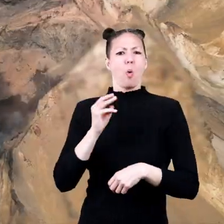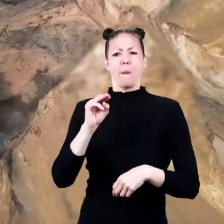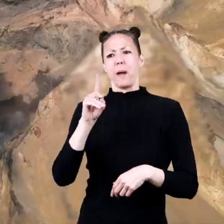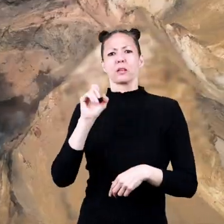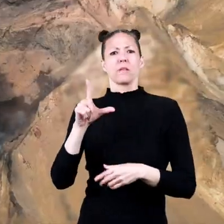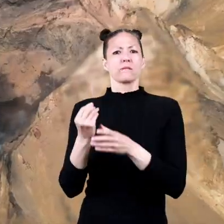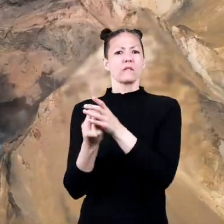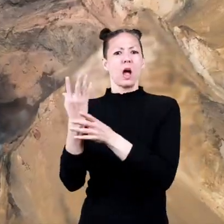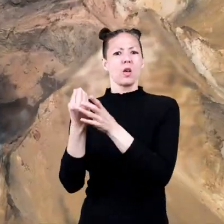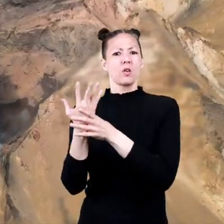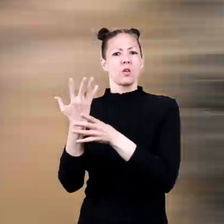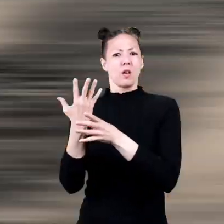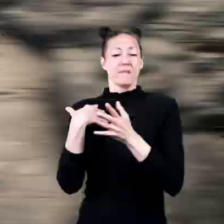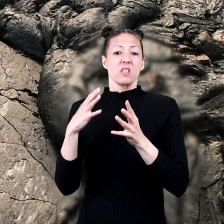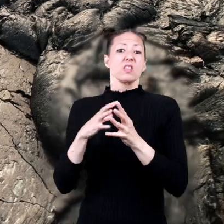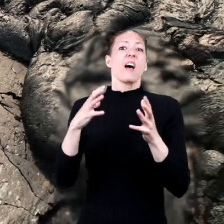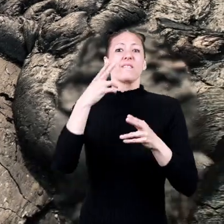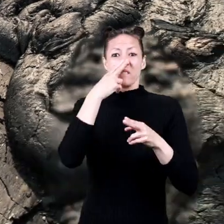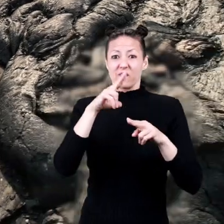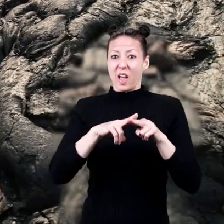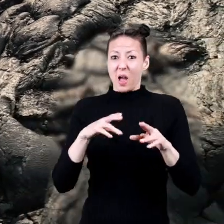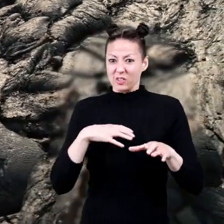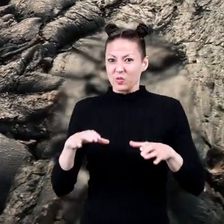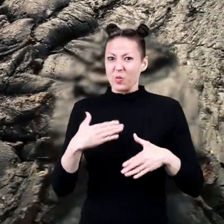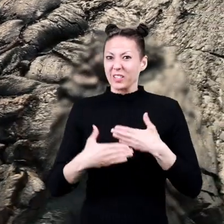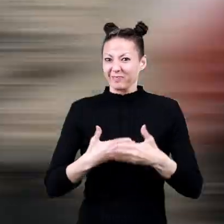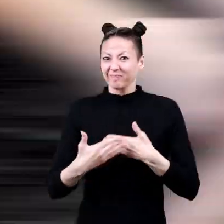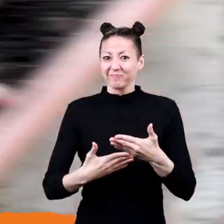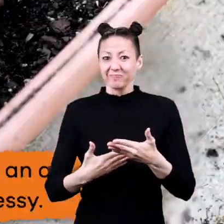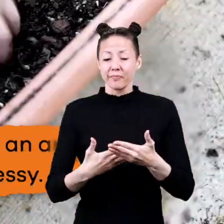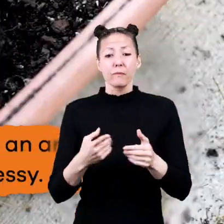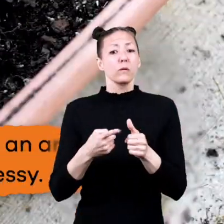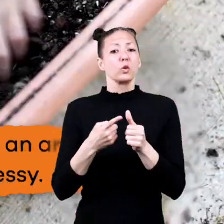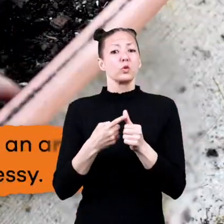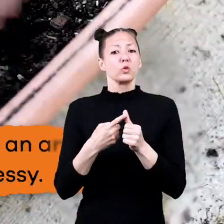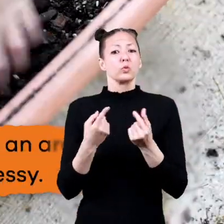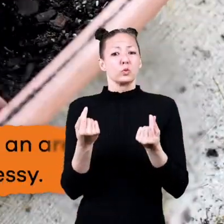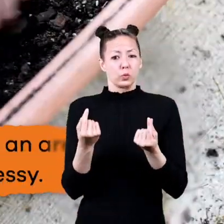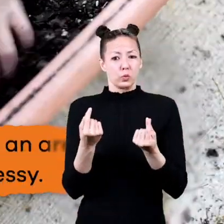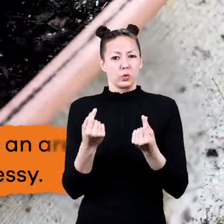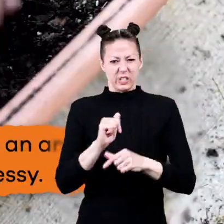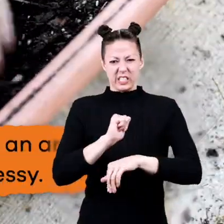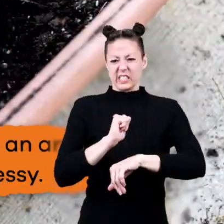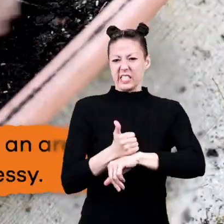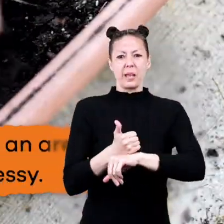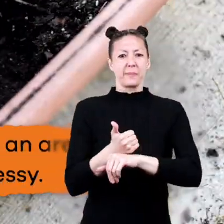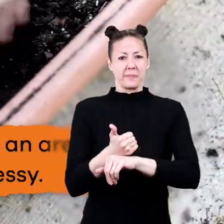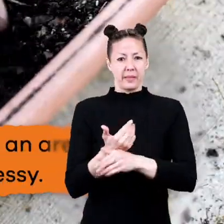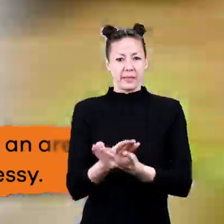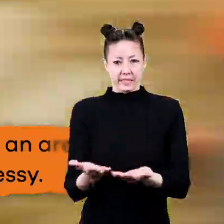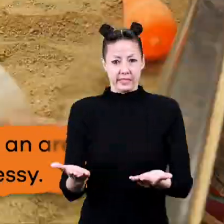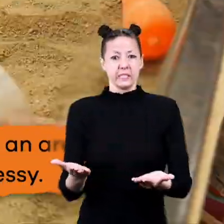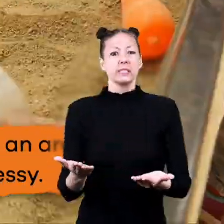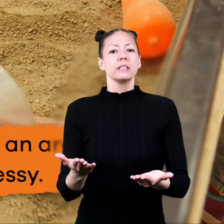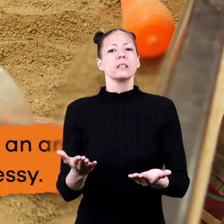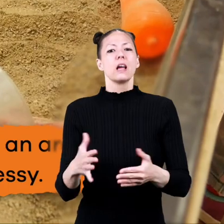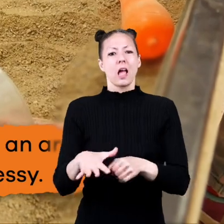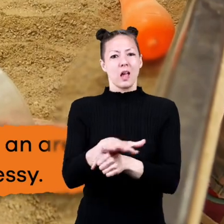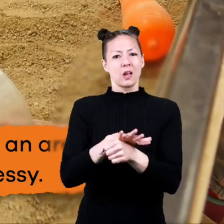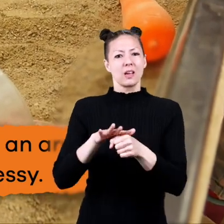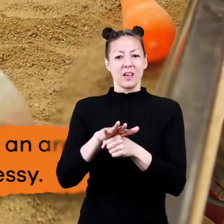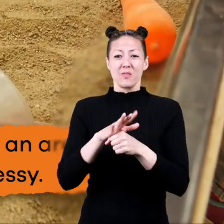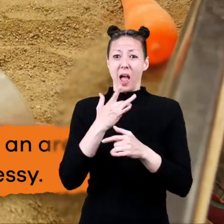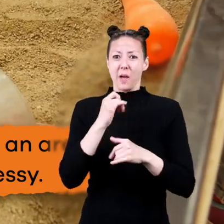volcano and have a lot of fun while we do first make sure you set things up in an area